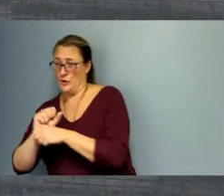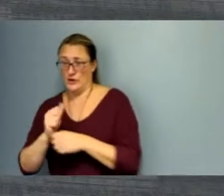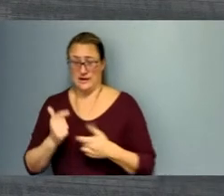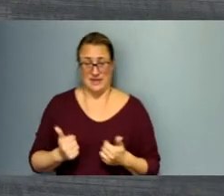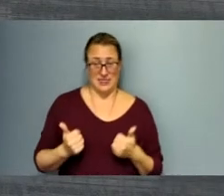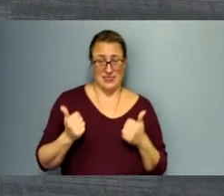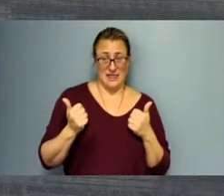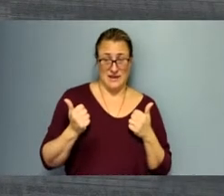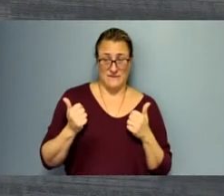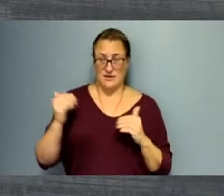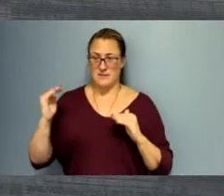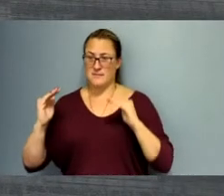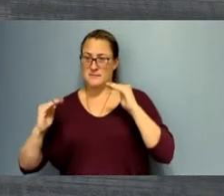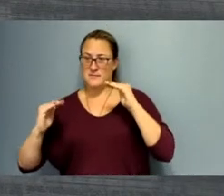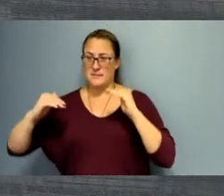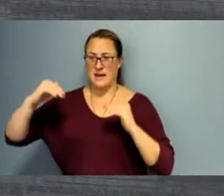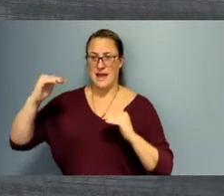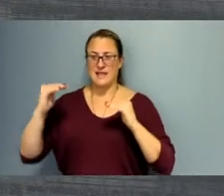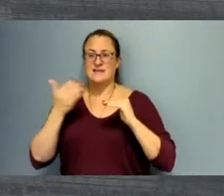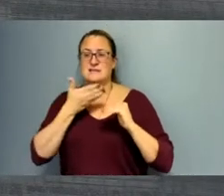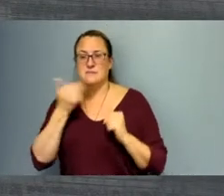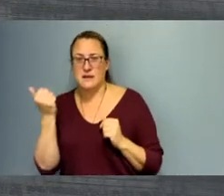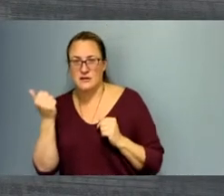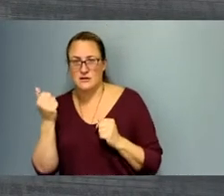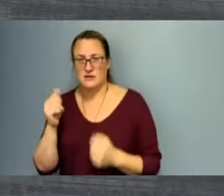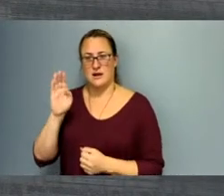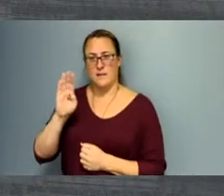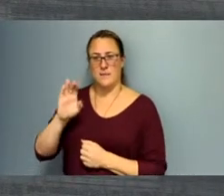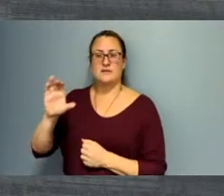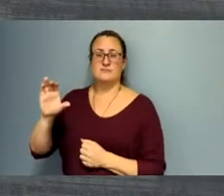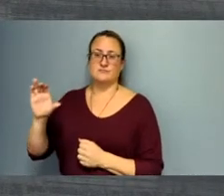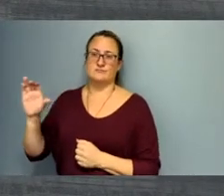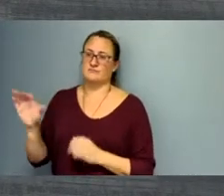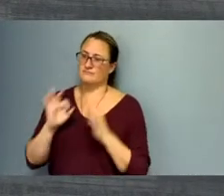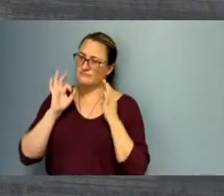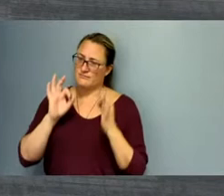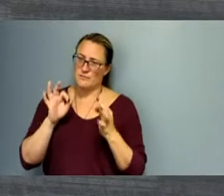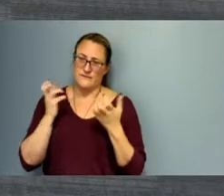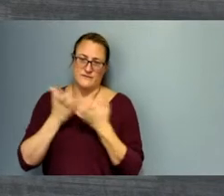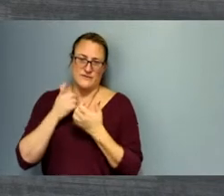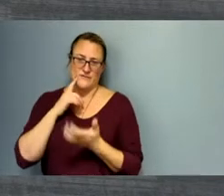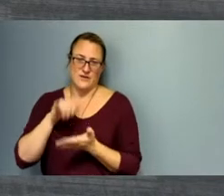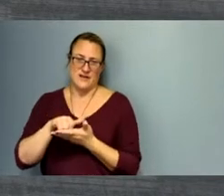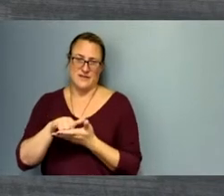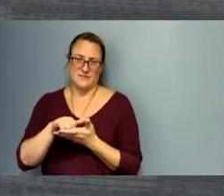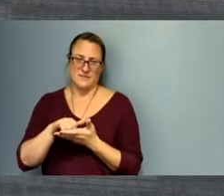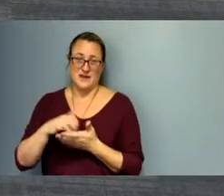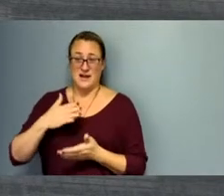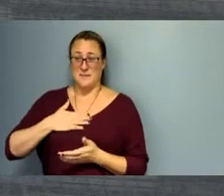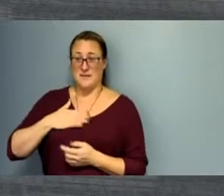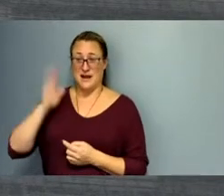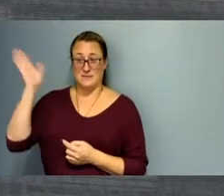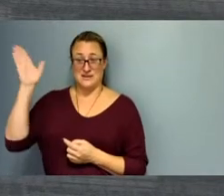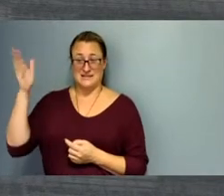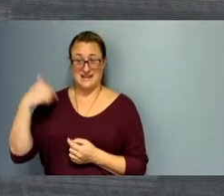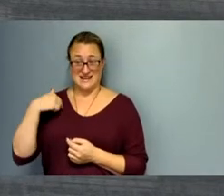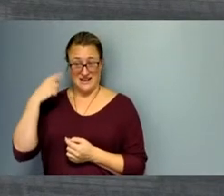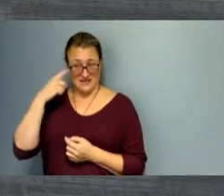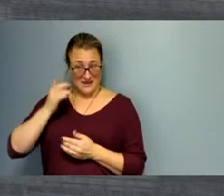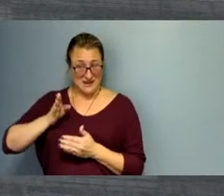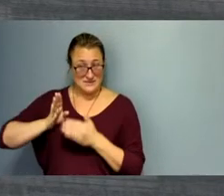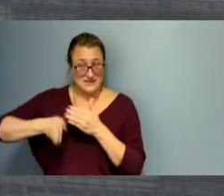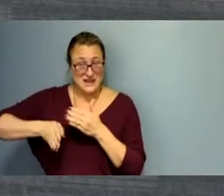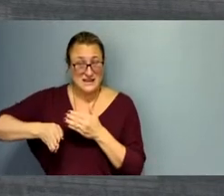And I believe that Bucks County Community College can be the place for that. And so I think I'm done. Let's see. Let's hit it one more time.